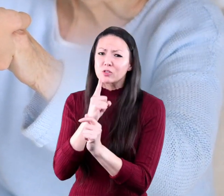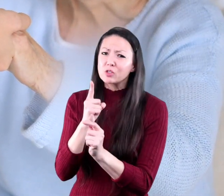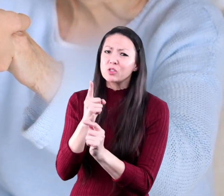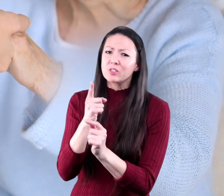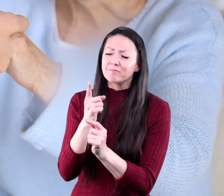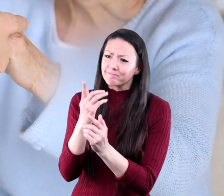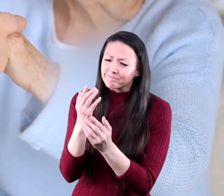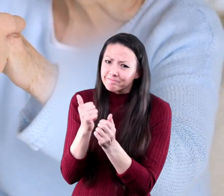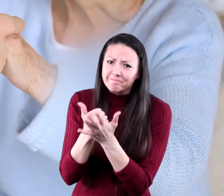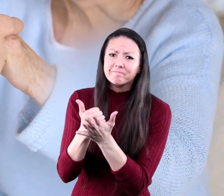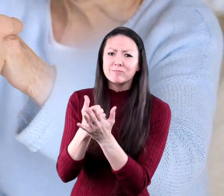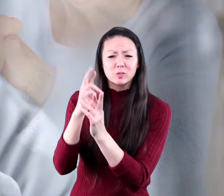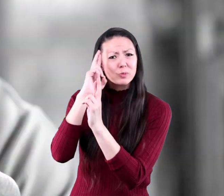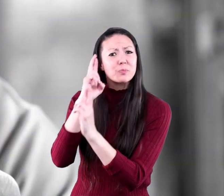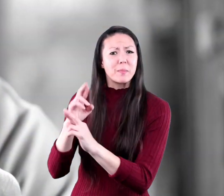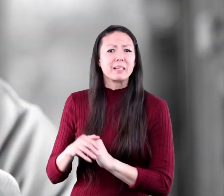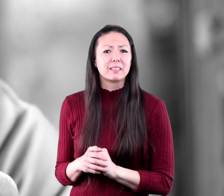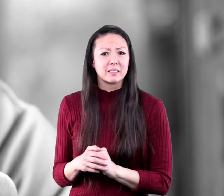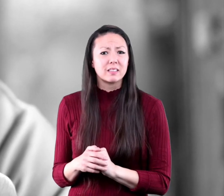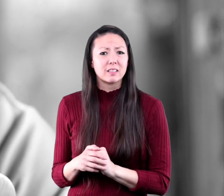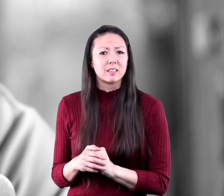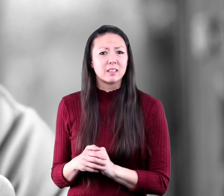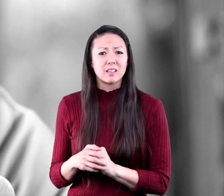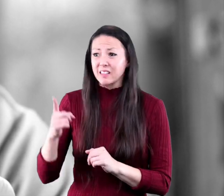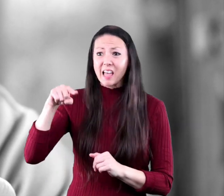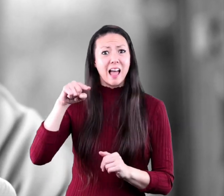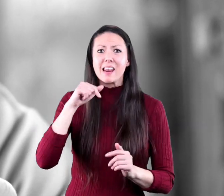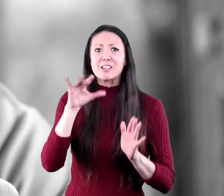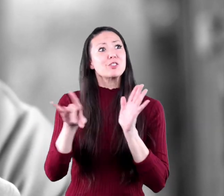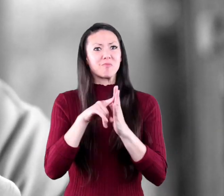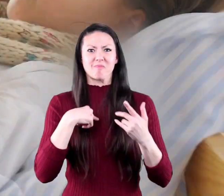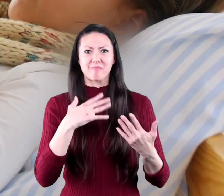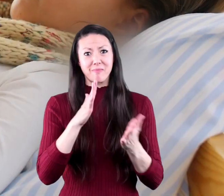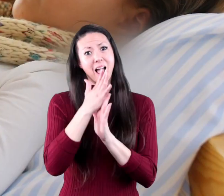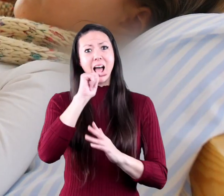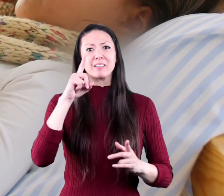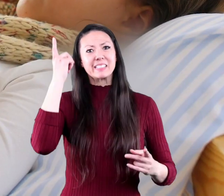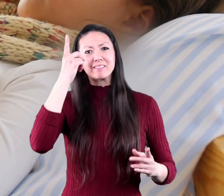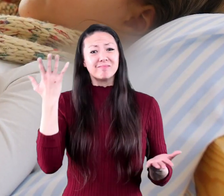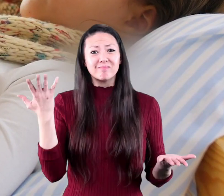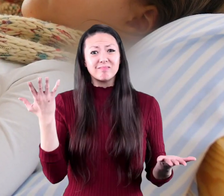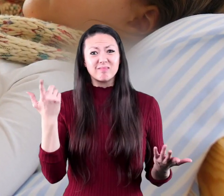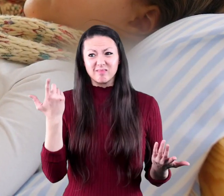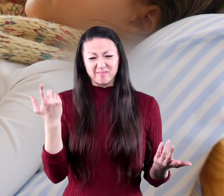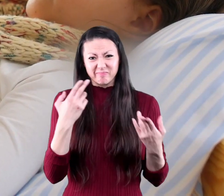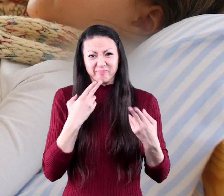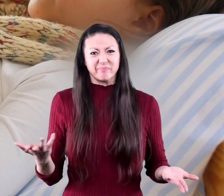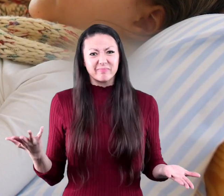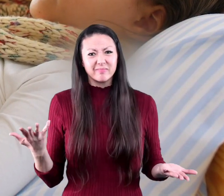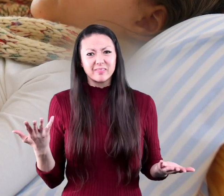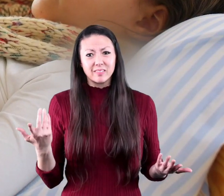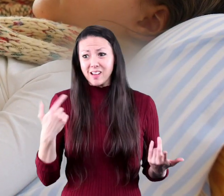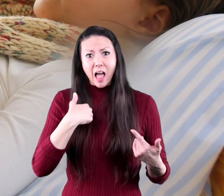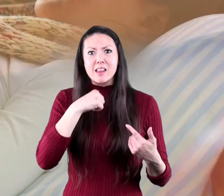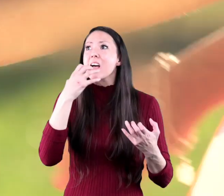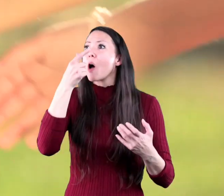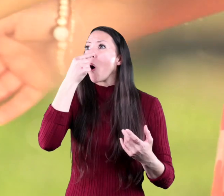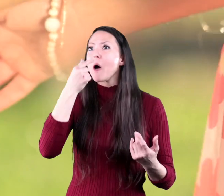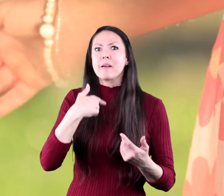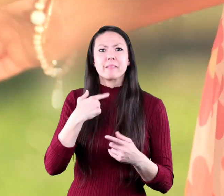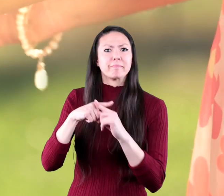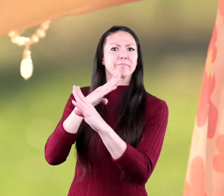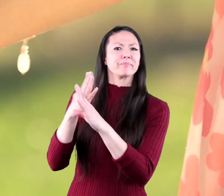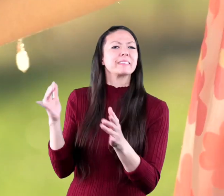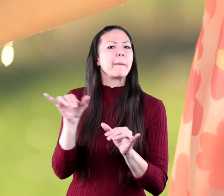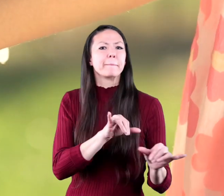and respect they do not choose to have Alzheimer's just like you don't choose to have a cold here